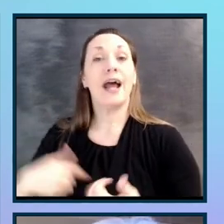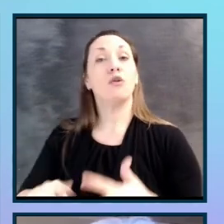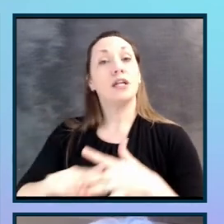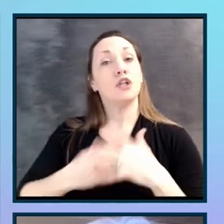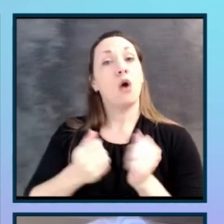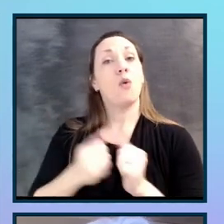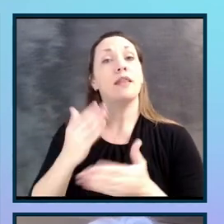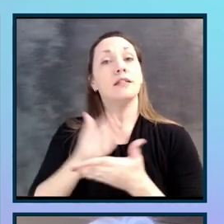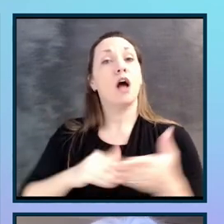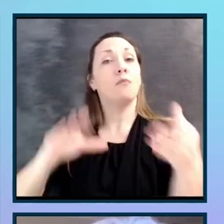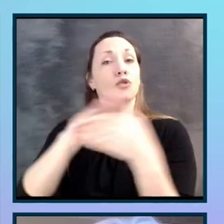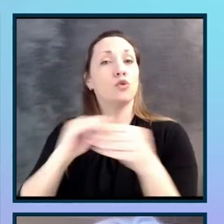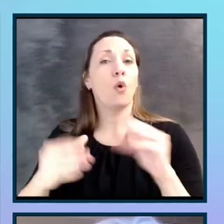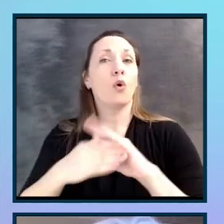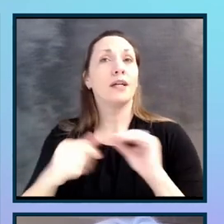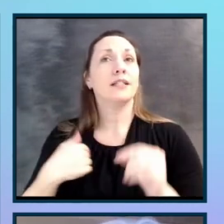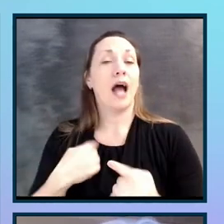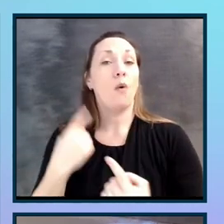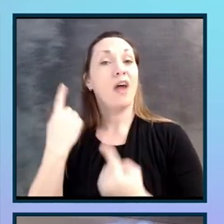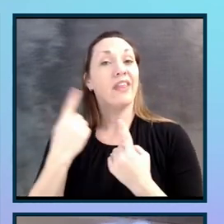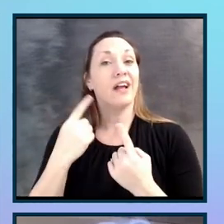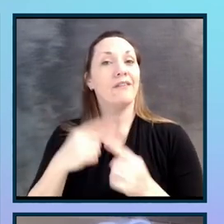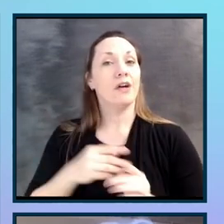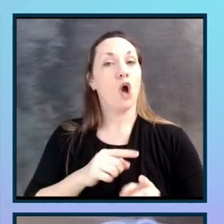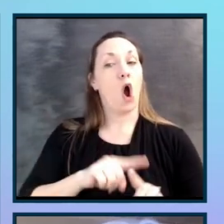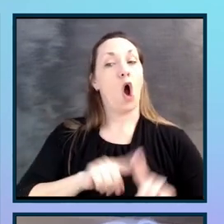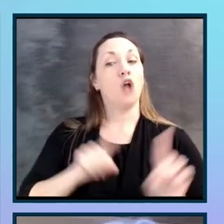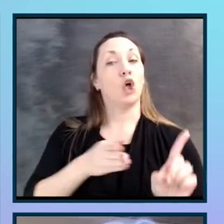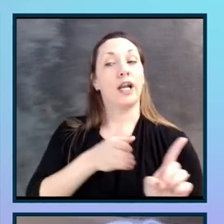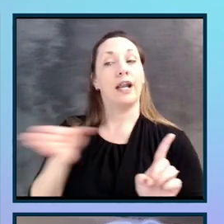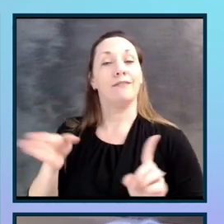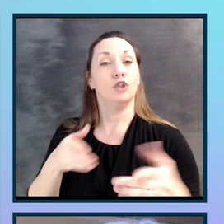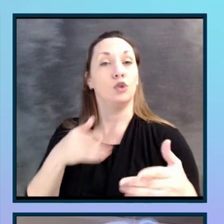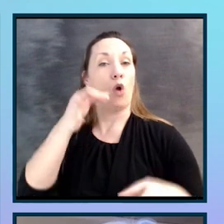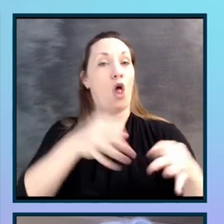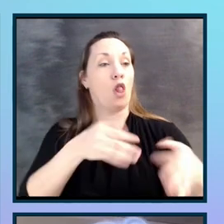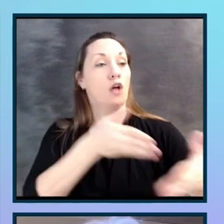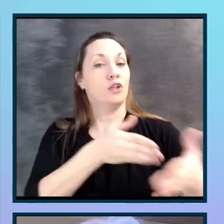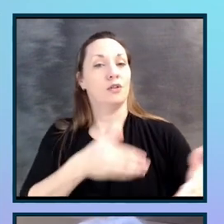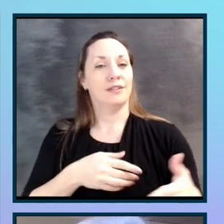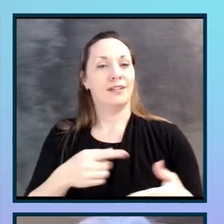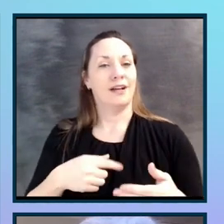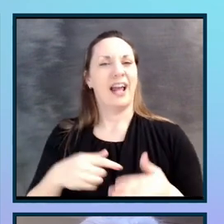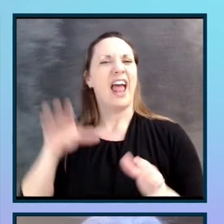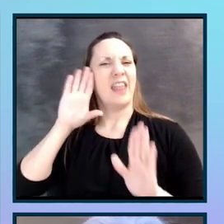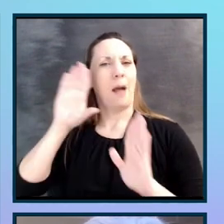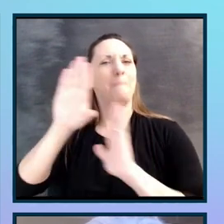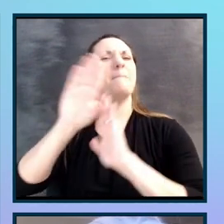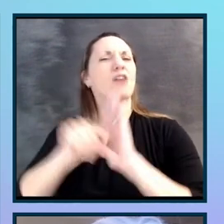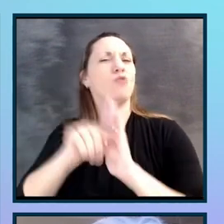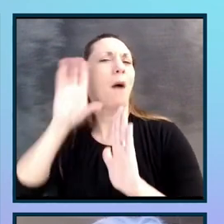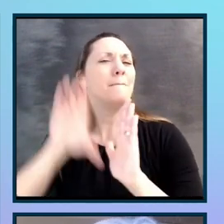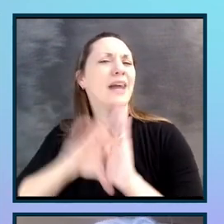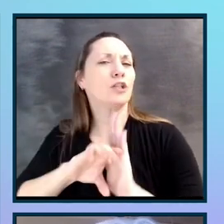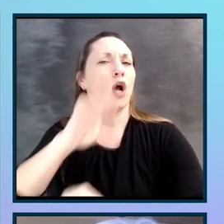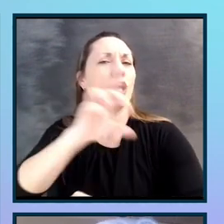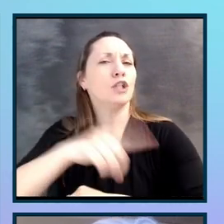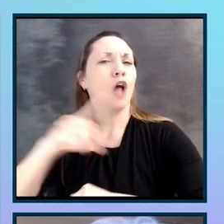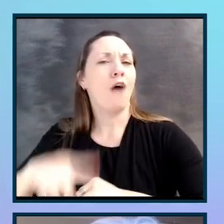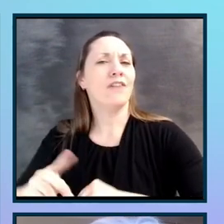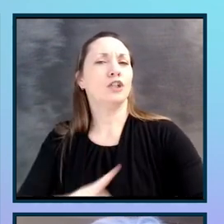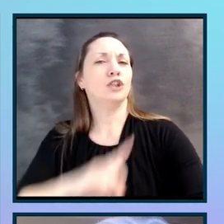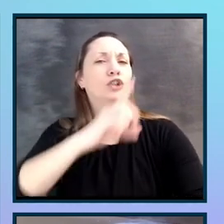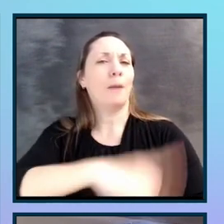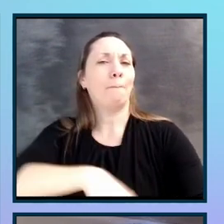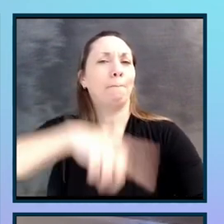how I've used it as a lawsuit alternative. We have the jumping dolphins in the background. I really want to give a shout out to my web developer, Natalie